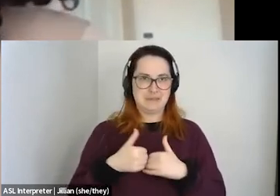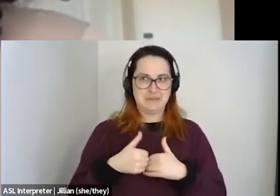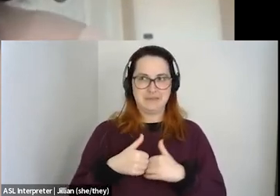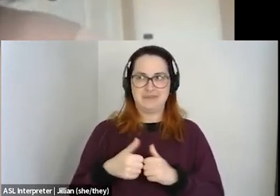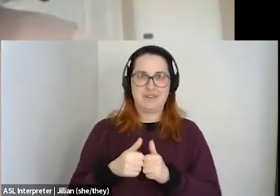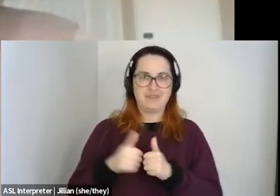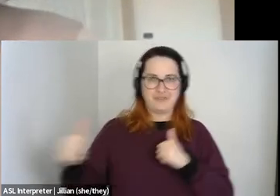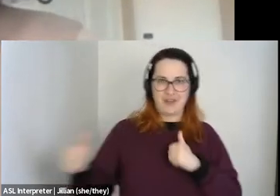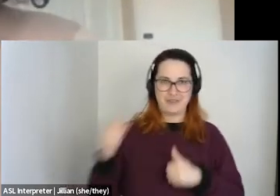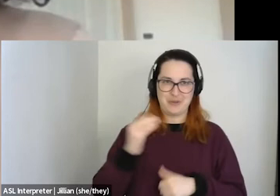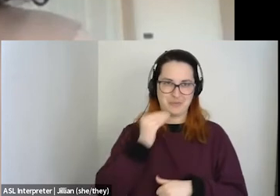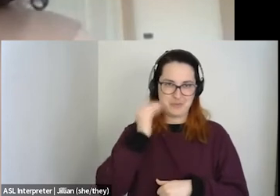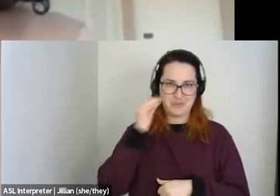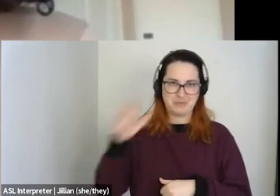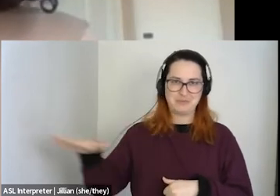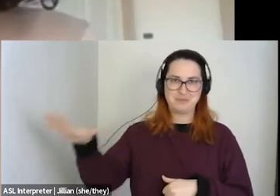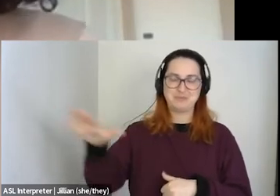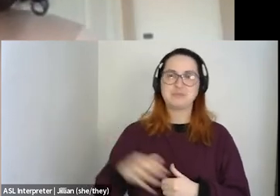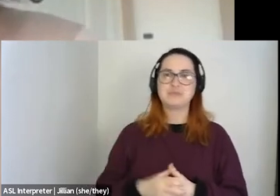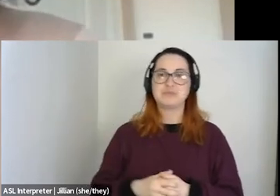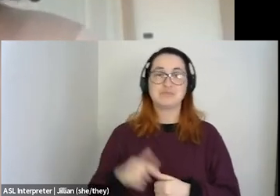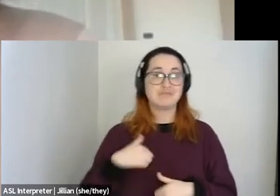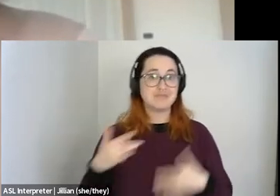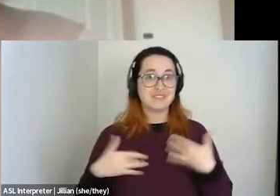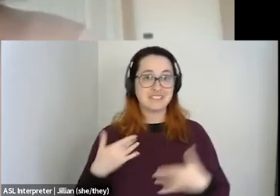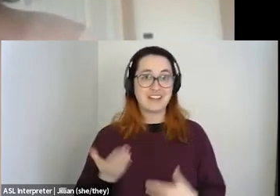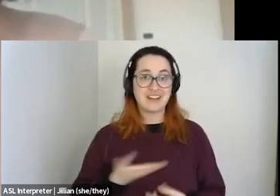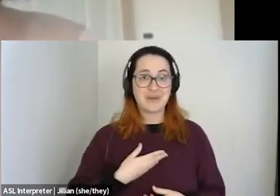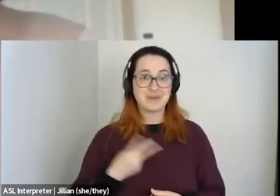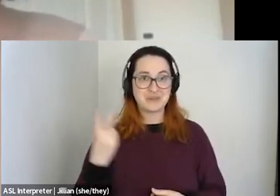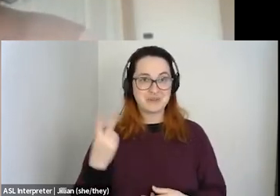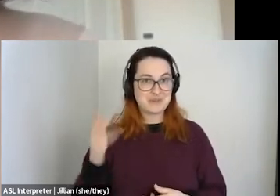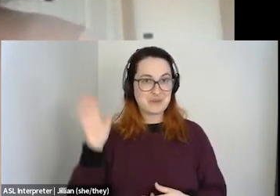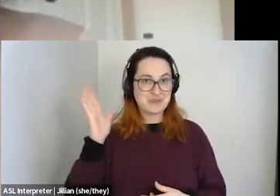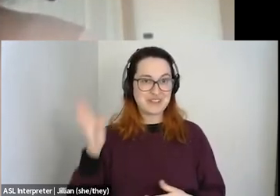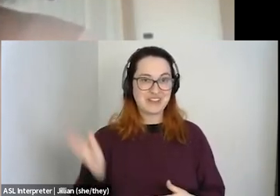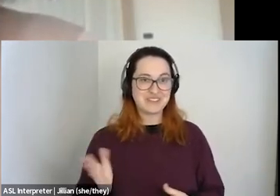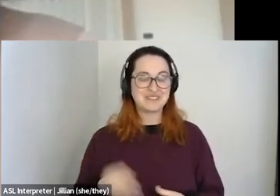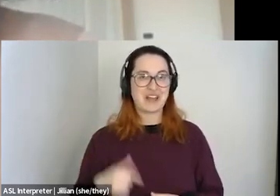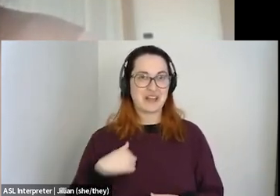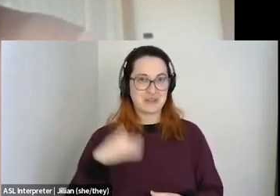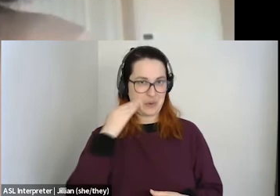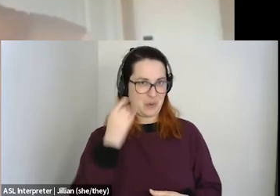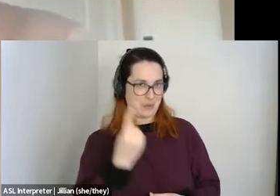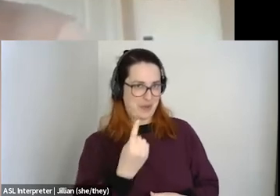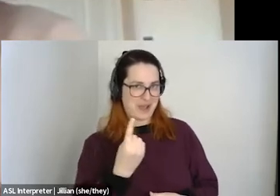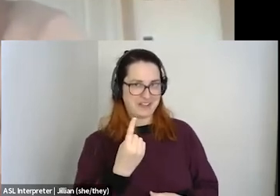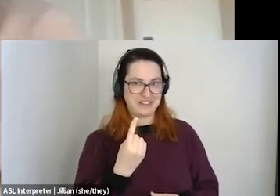I'm very excited for our panelists who are joining us. I